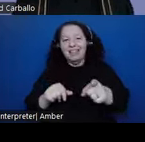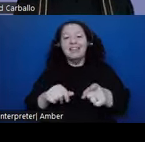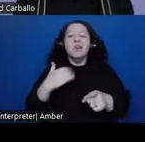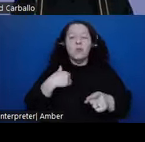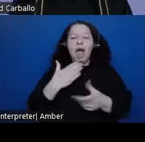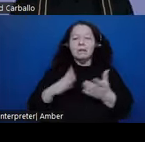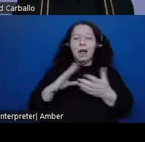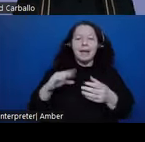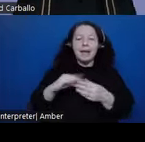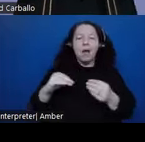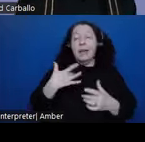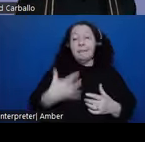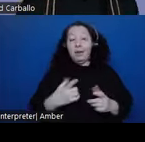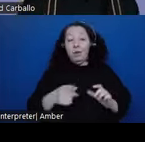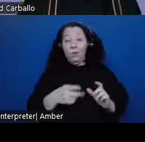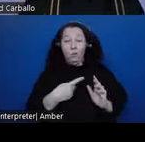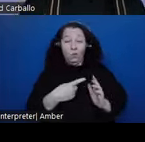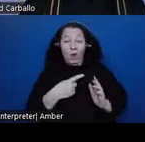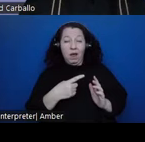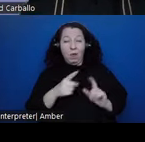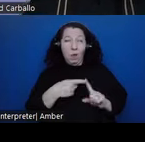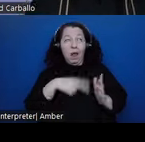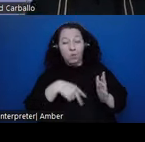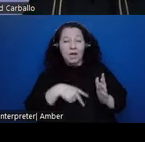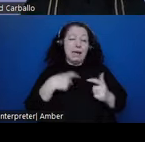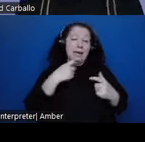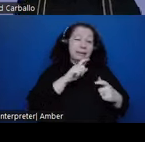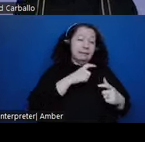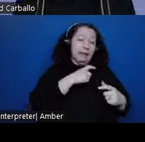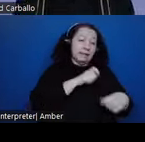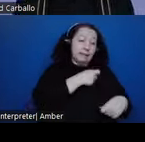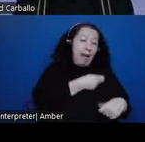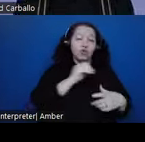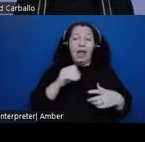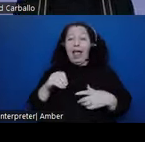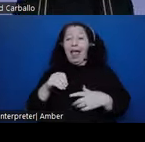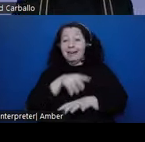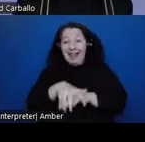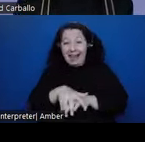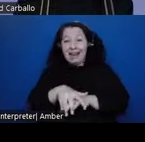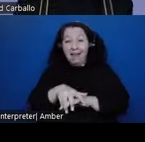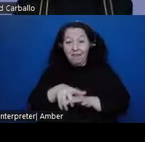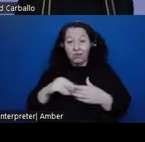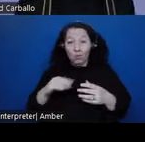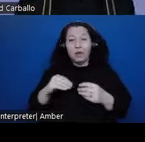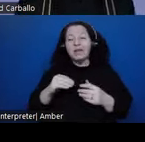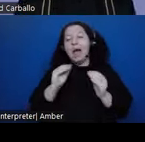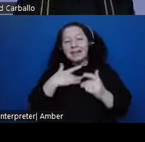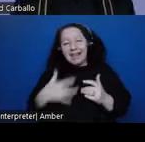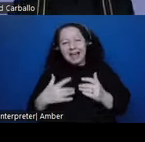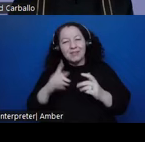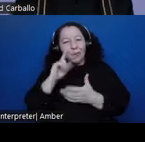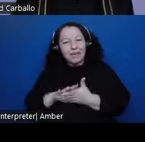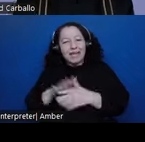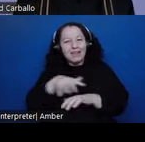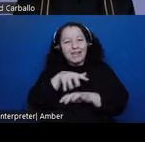read Spanish and native accounts, I'm more inclined to believe the native accounts. But in this case, the Tlaxcala texts were